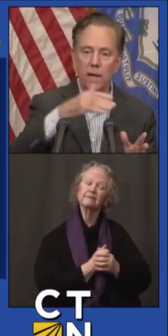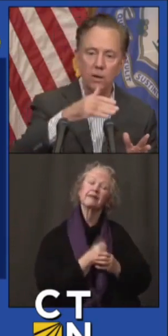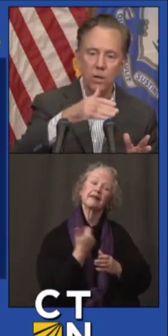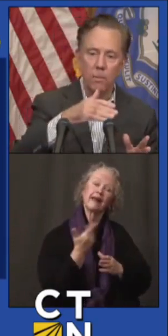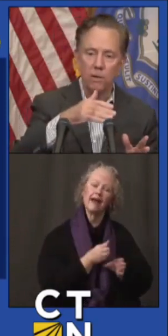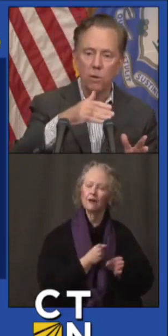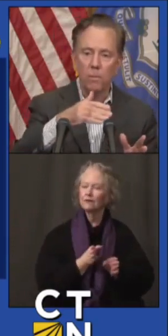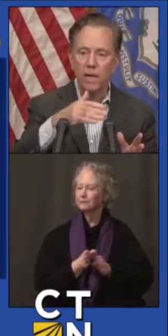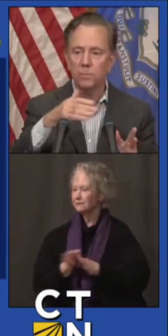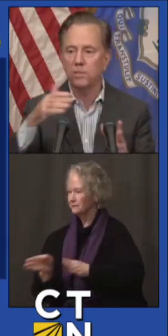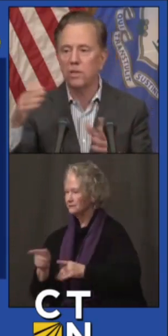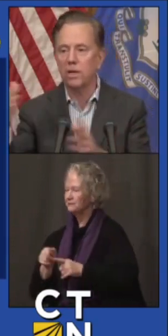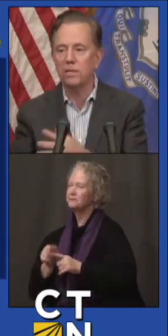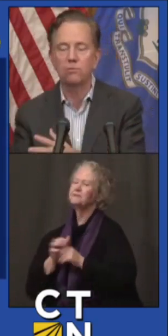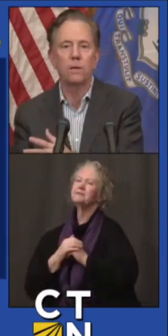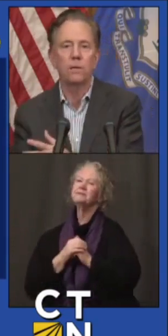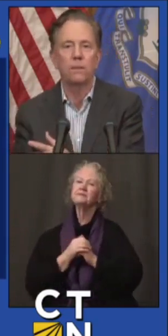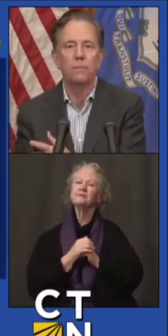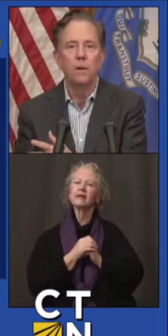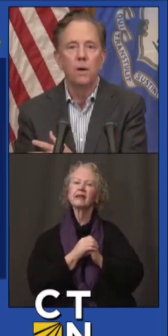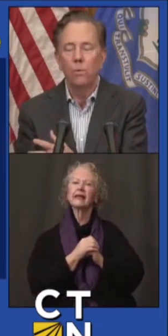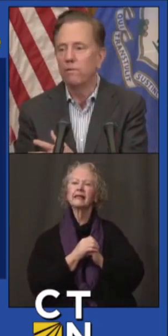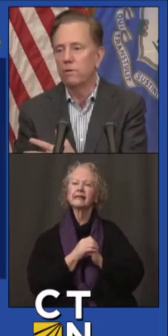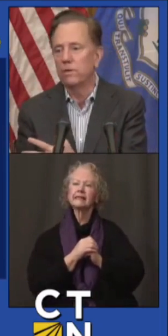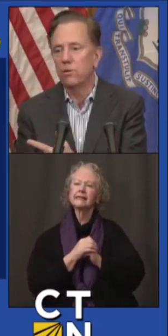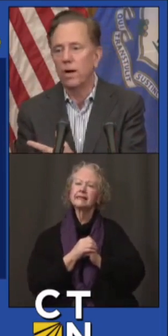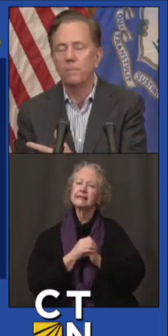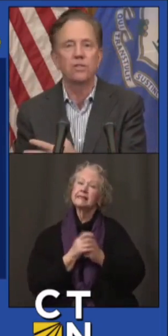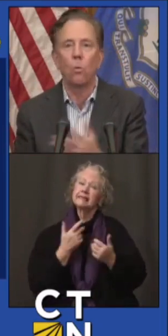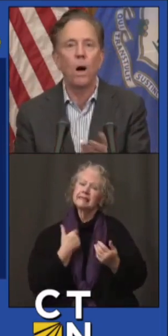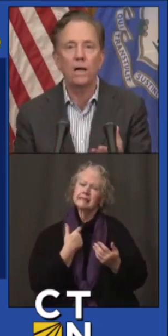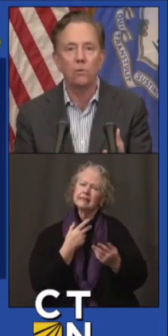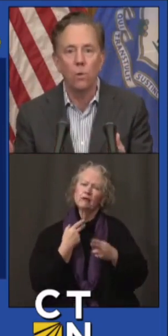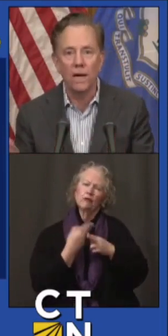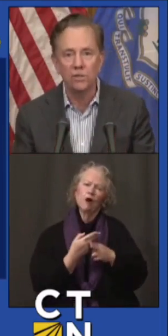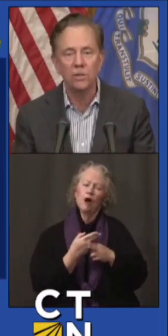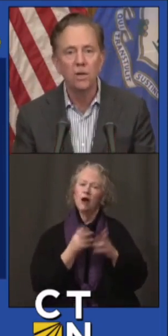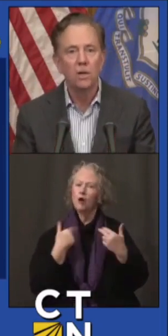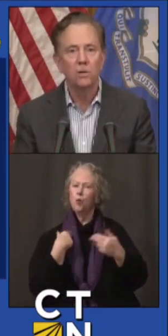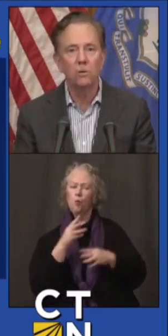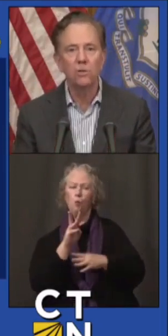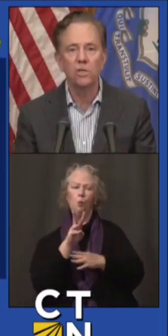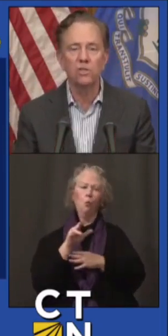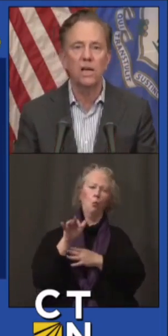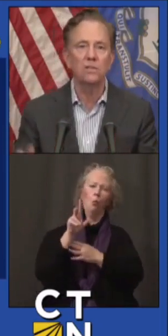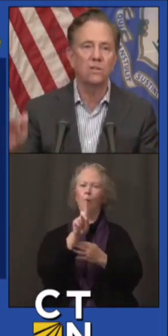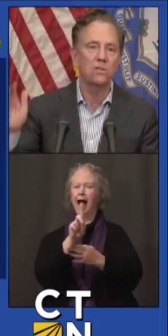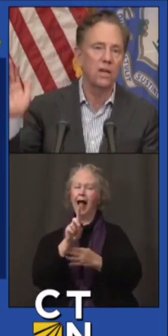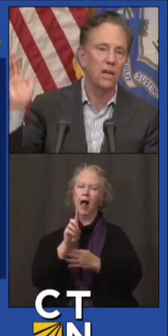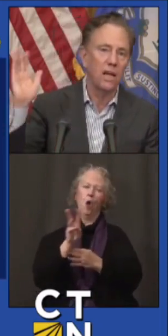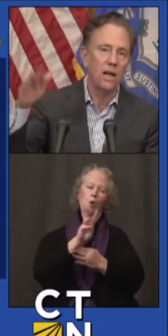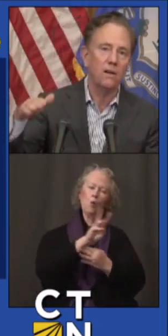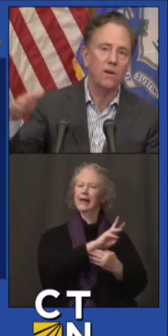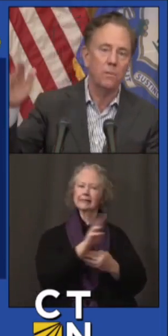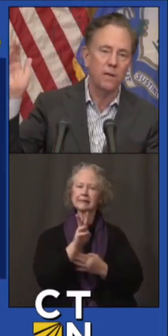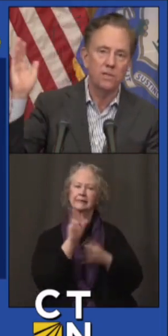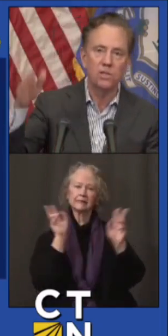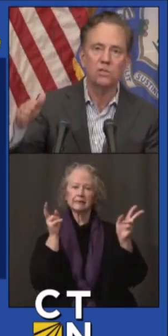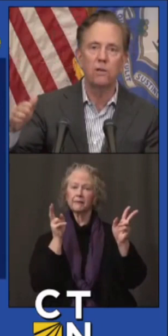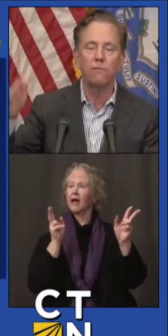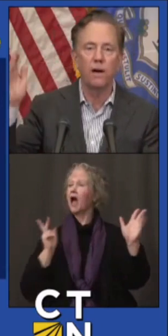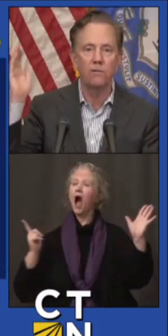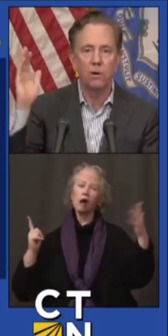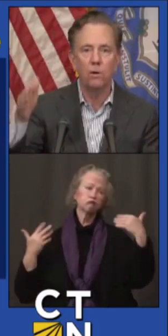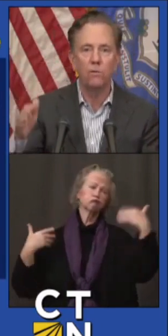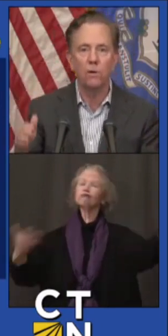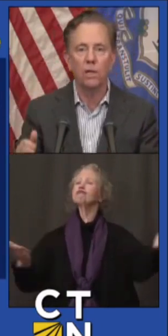coin, not on the micromanagement side, is what we've described as the wild west. Those are the states that say everybody's